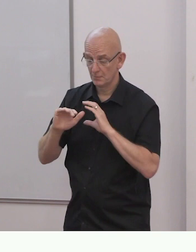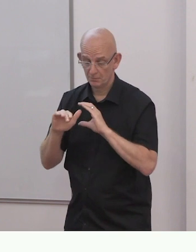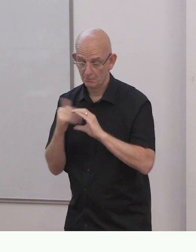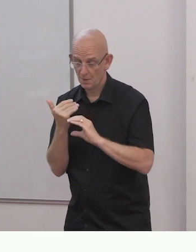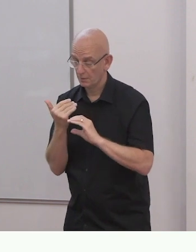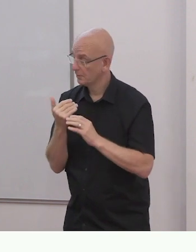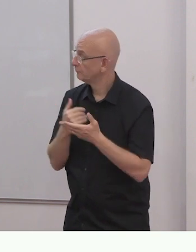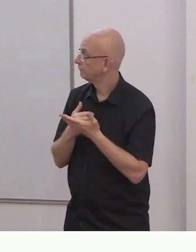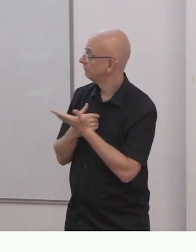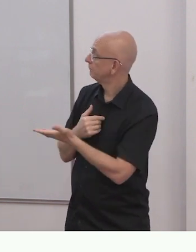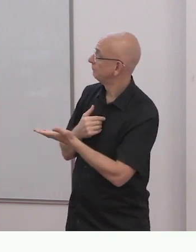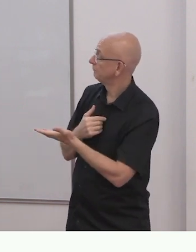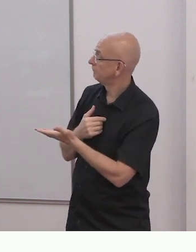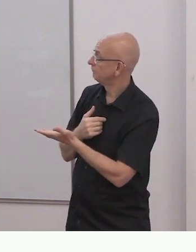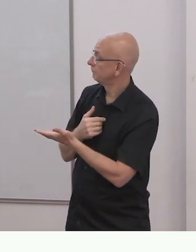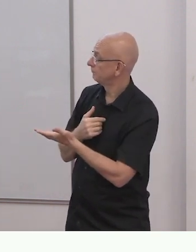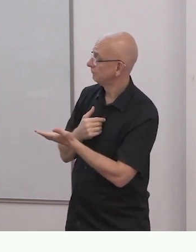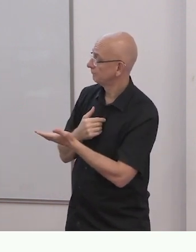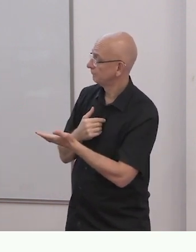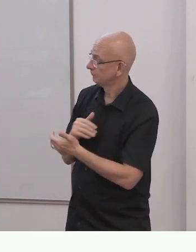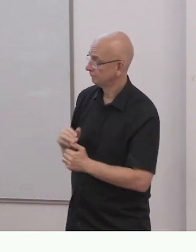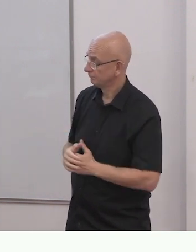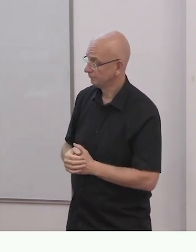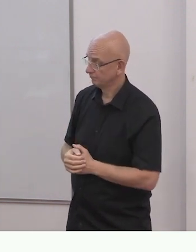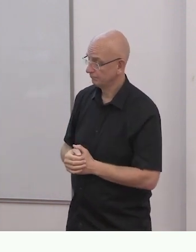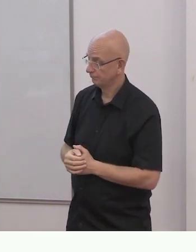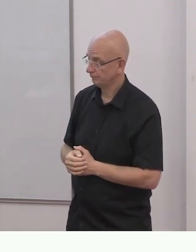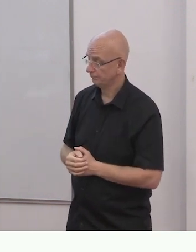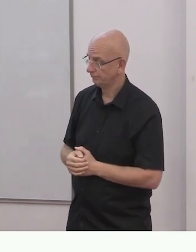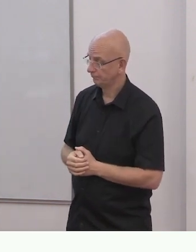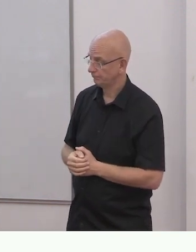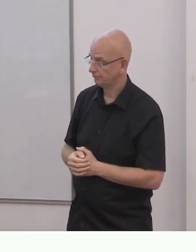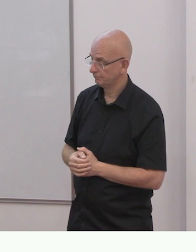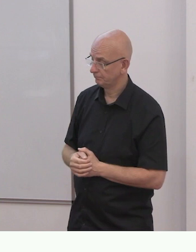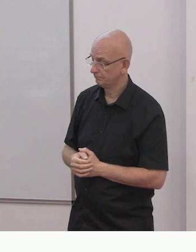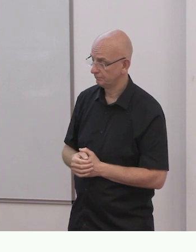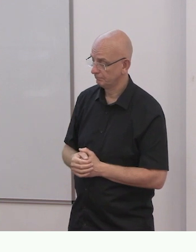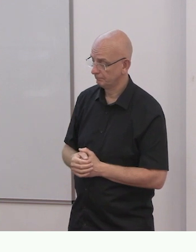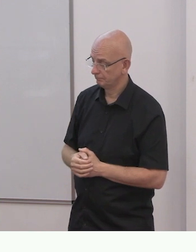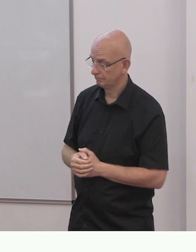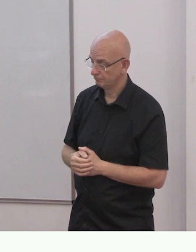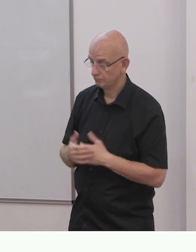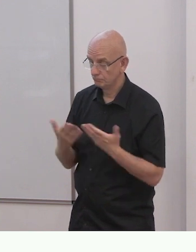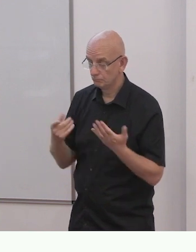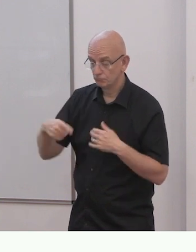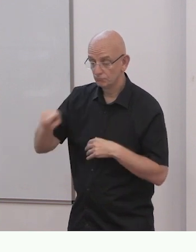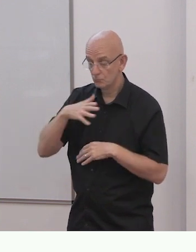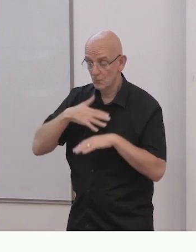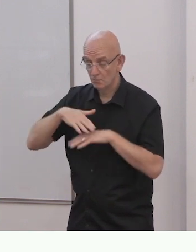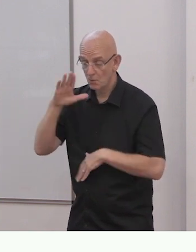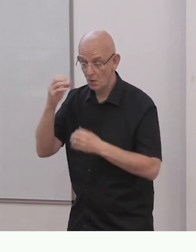-international.org. For more information, you can also visit our website at